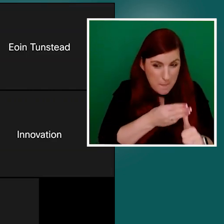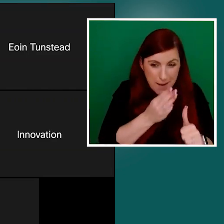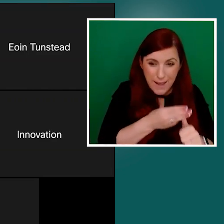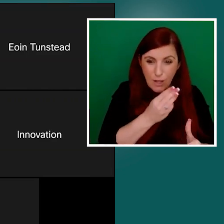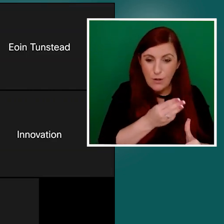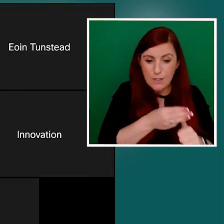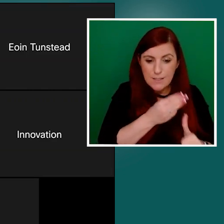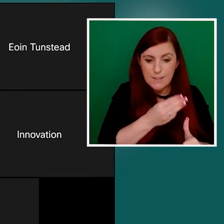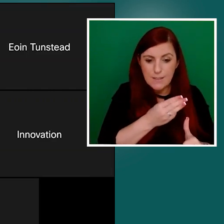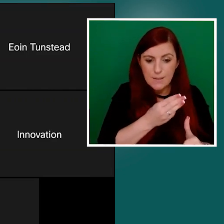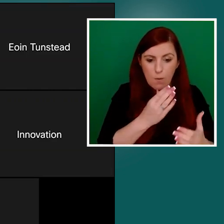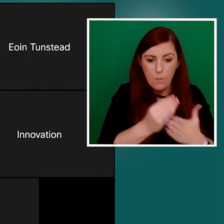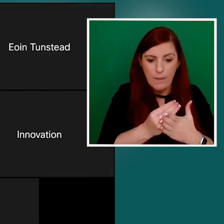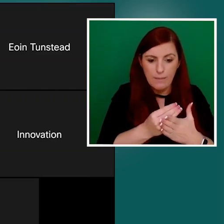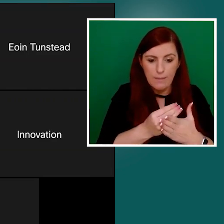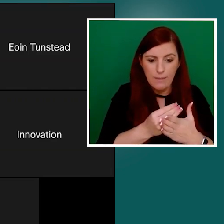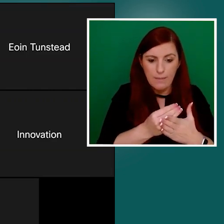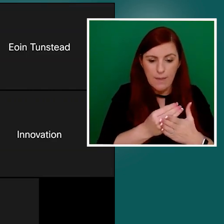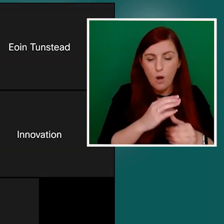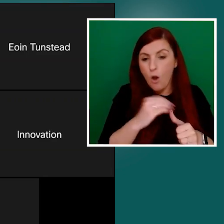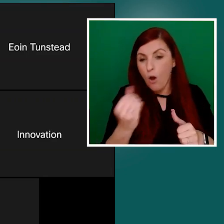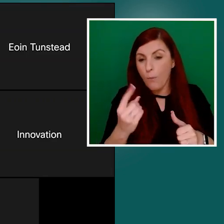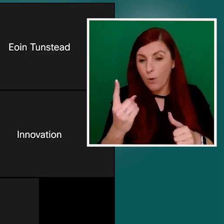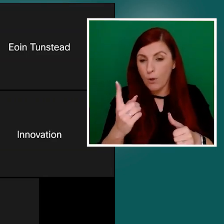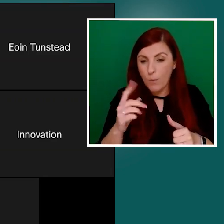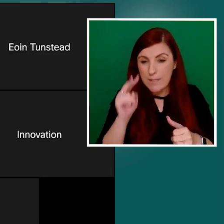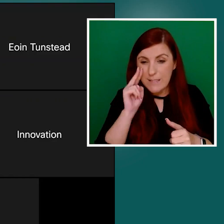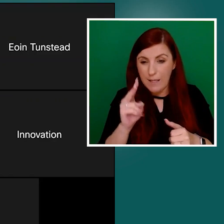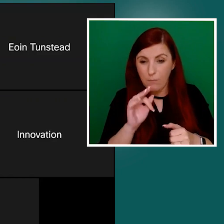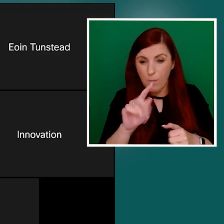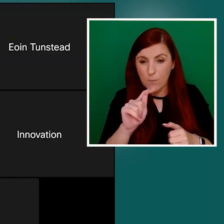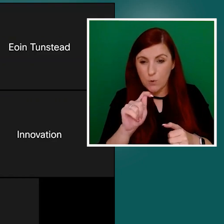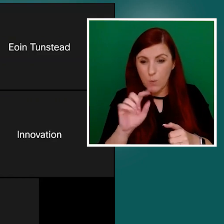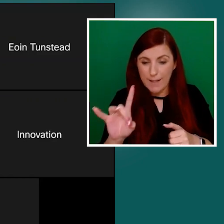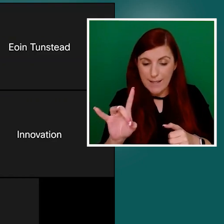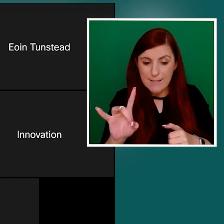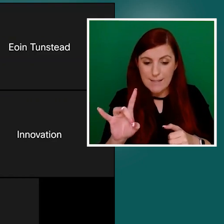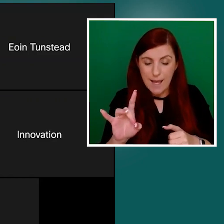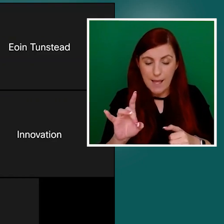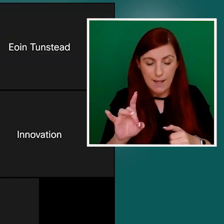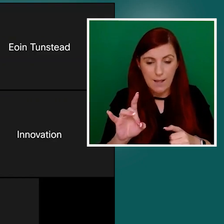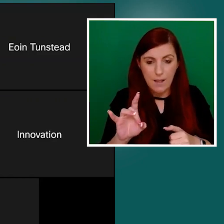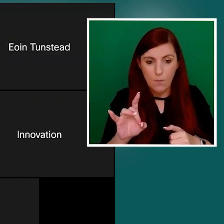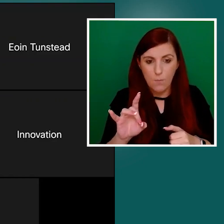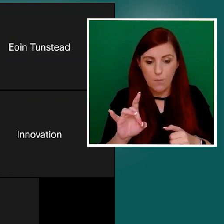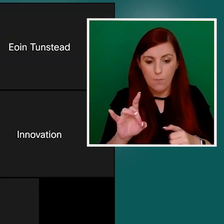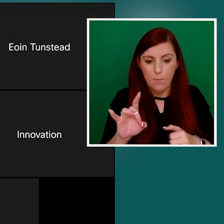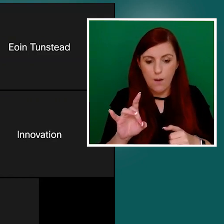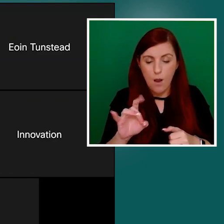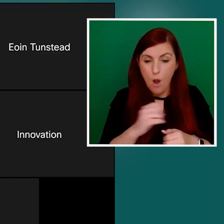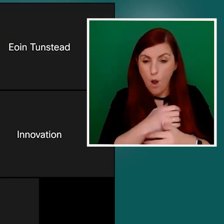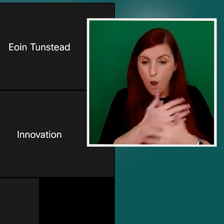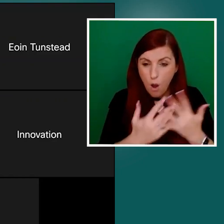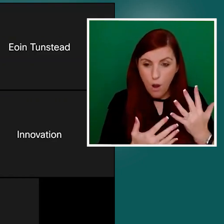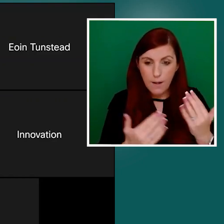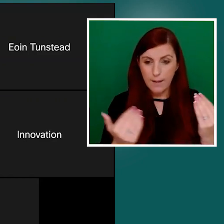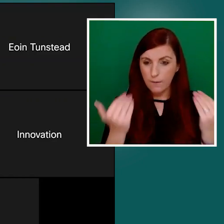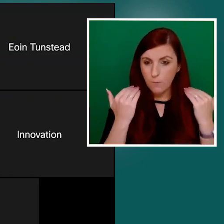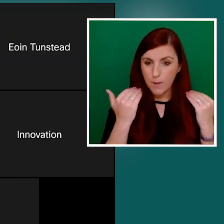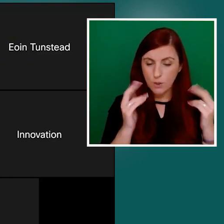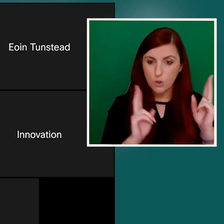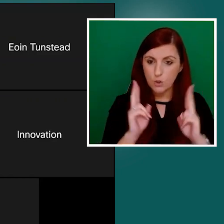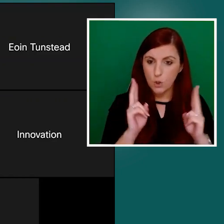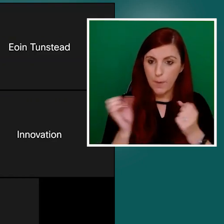you'll pick up from this toolkit and we emphasize it again further is that all information should be provided in